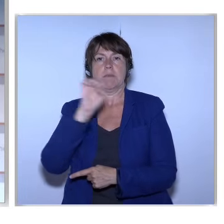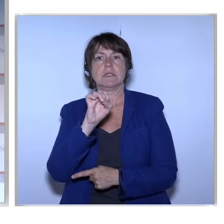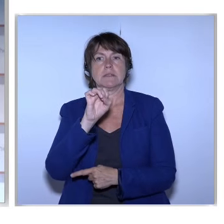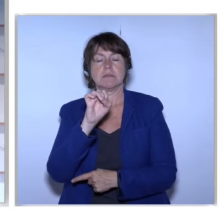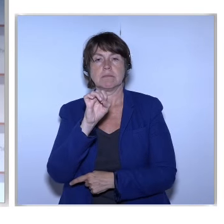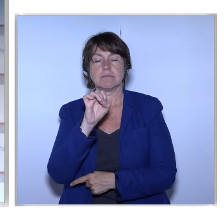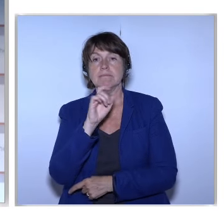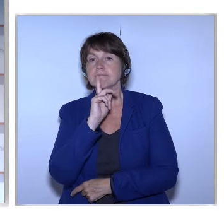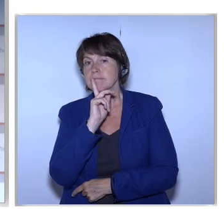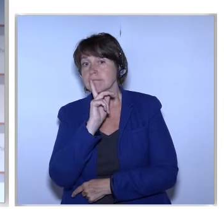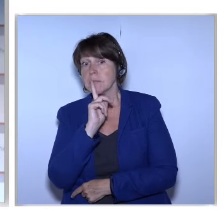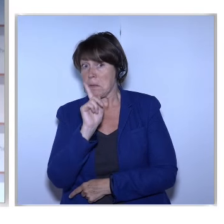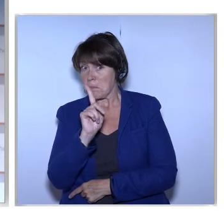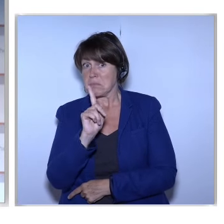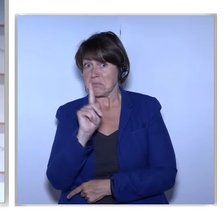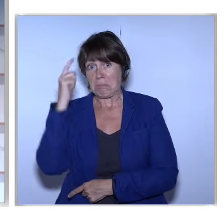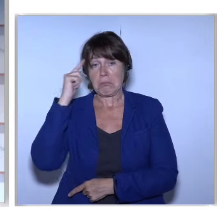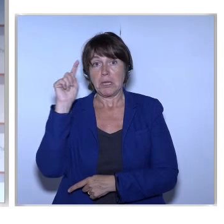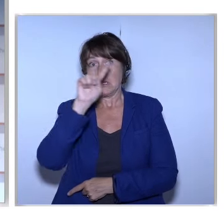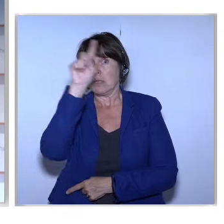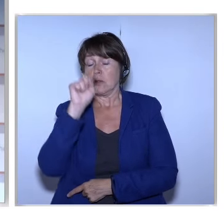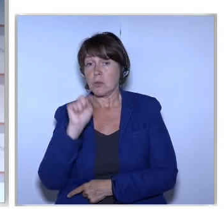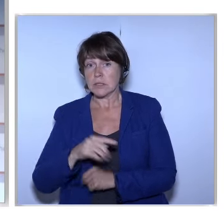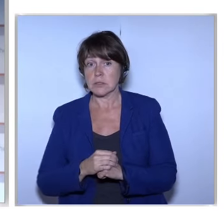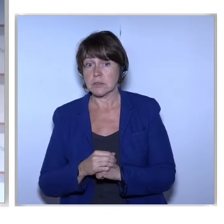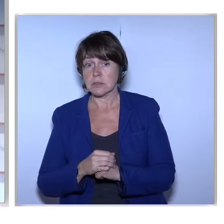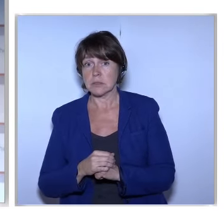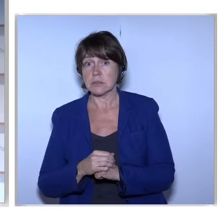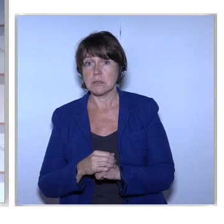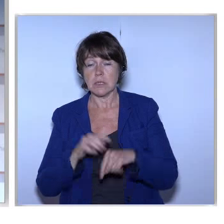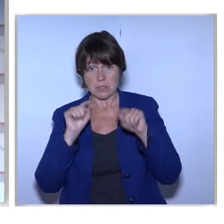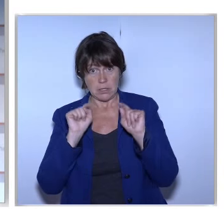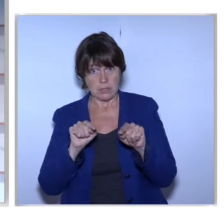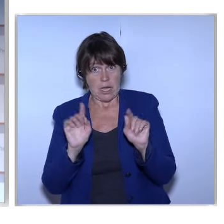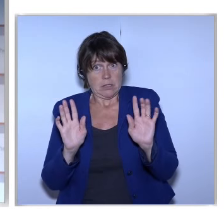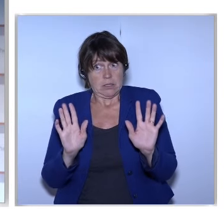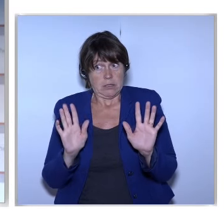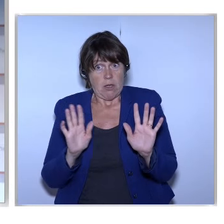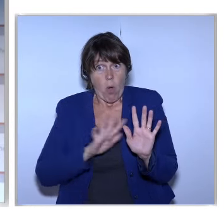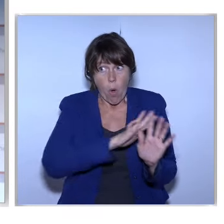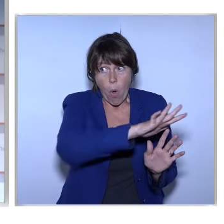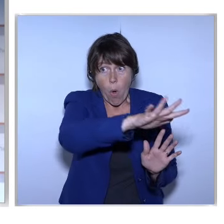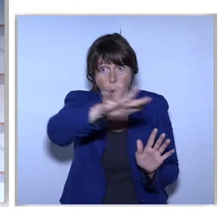But Perhaps That Is The Question Is This Really About All Europeans